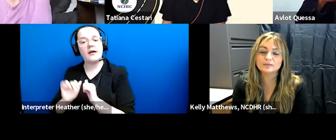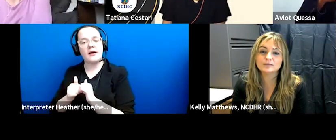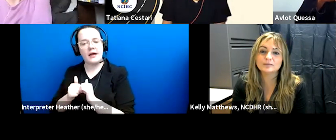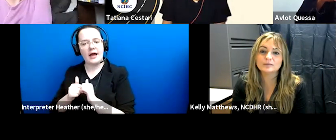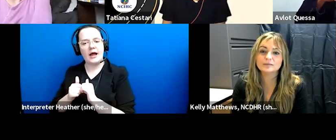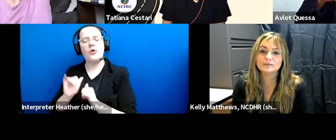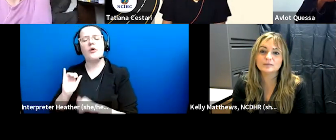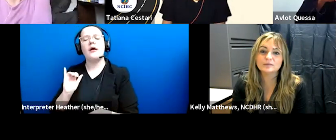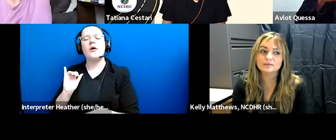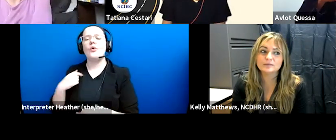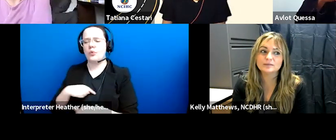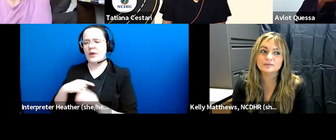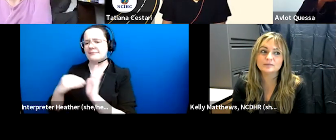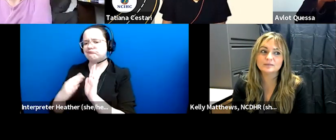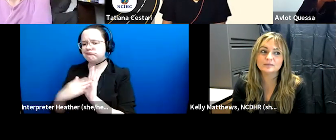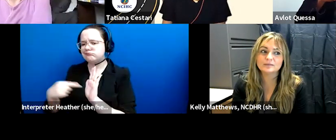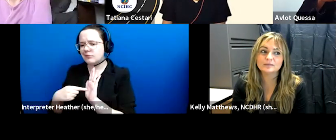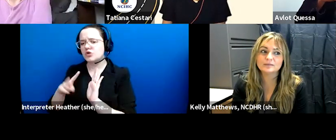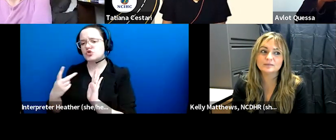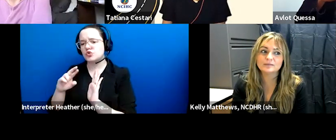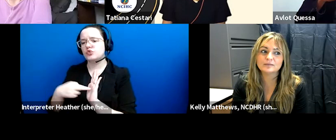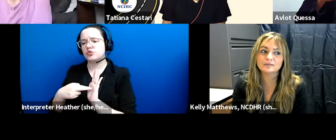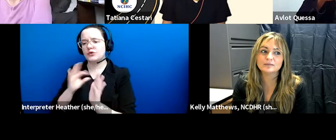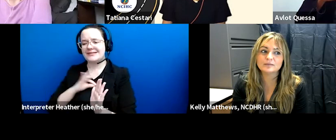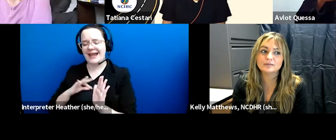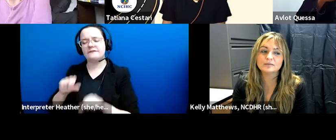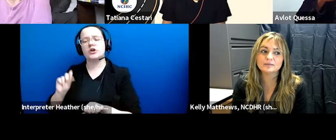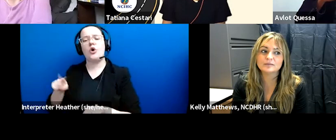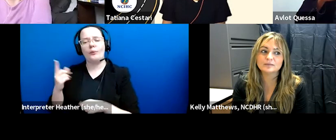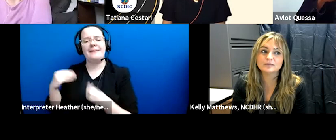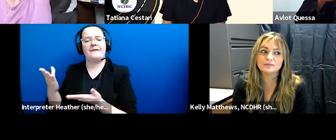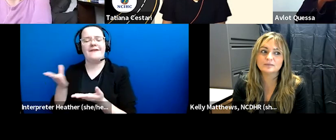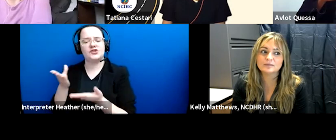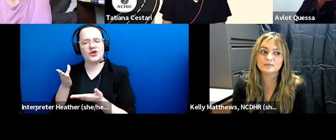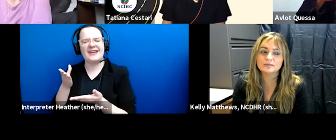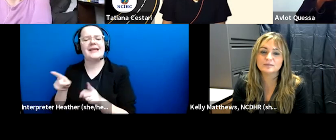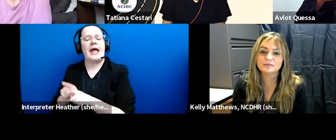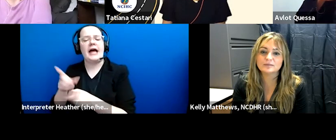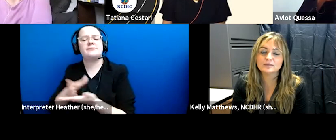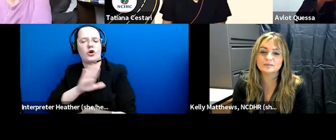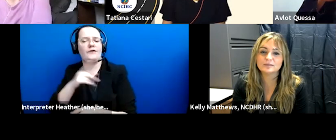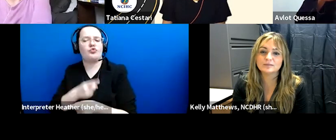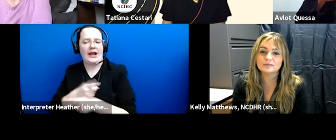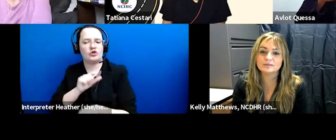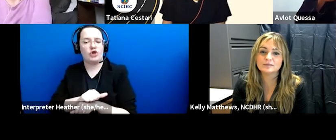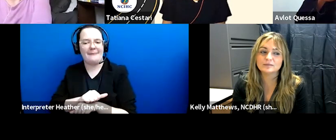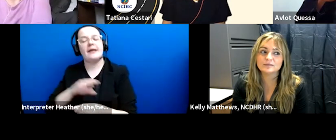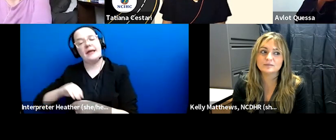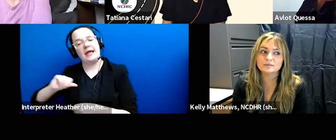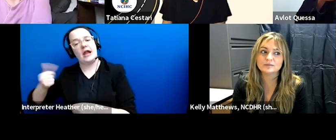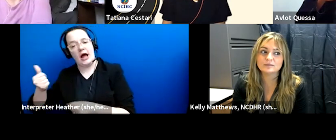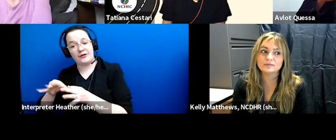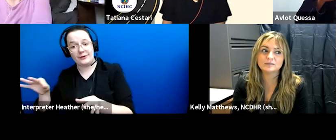could only provide service as part of their a regular job in another language so you can't poach the